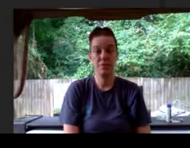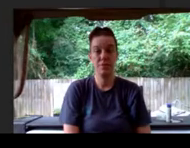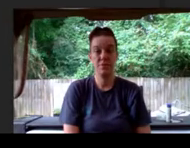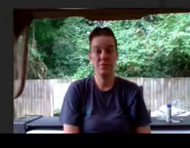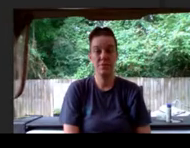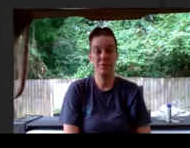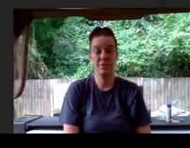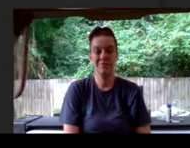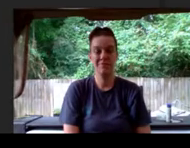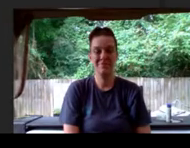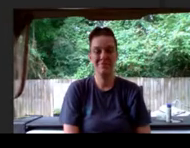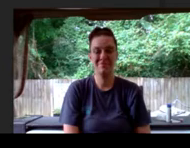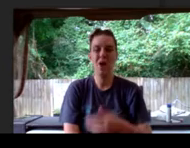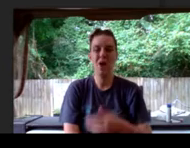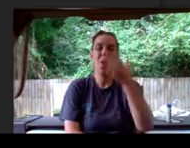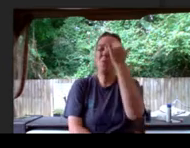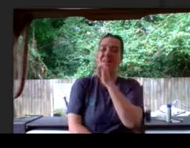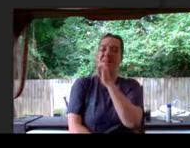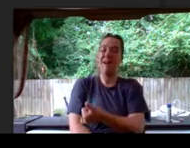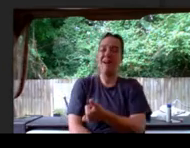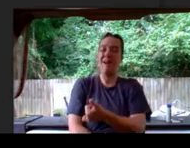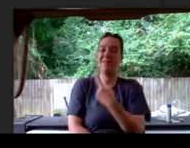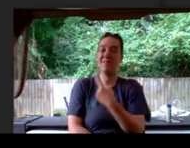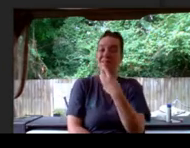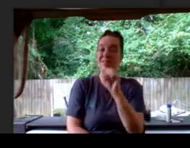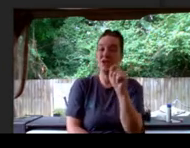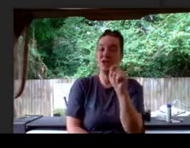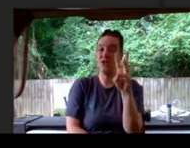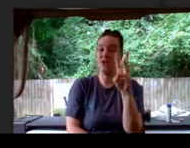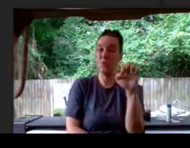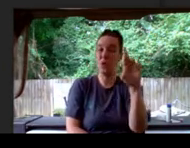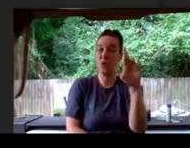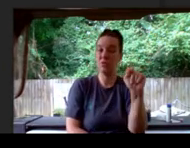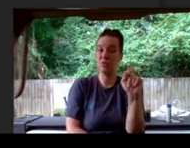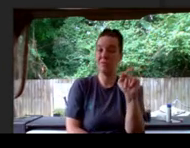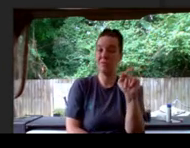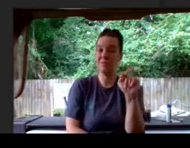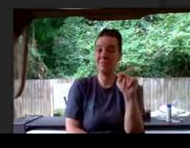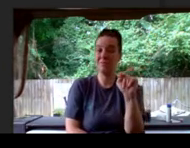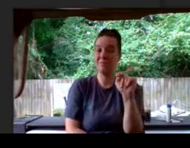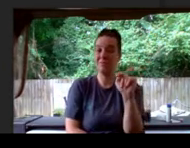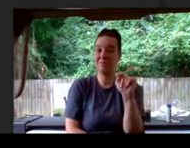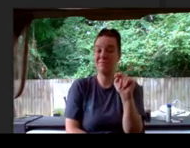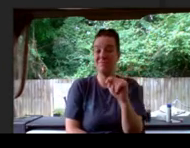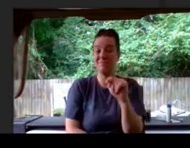Why not, said Stuart. It rhymes.